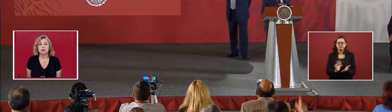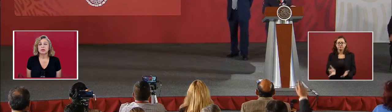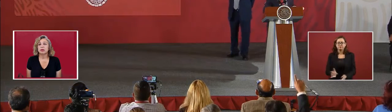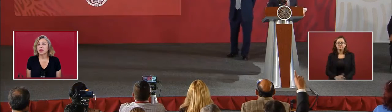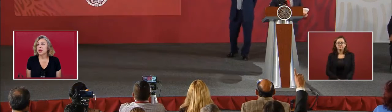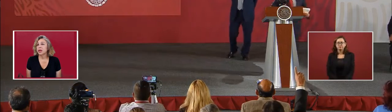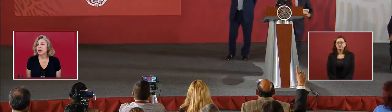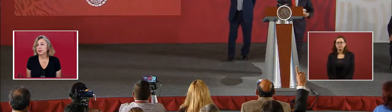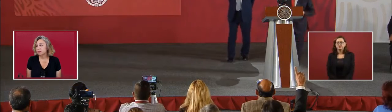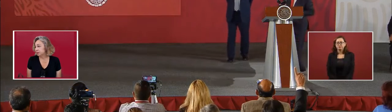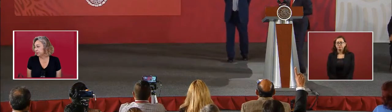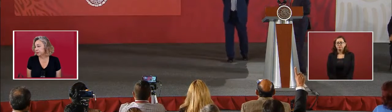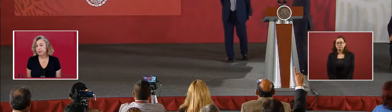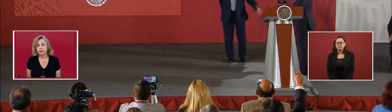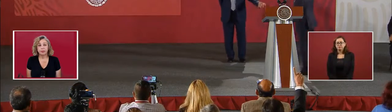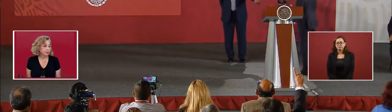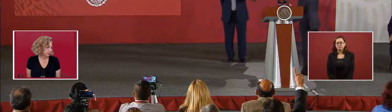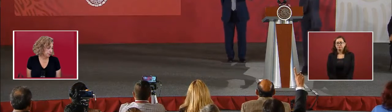Okay.